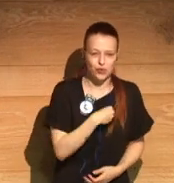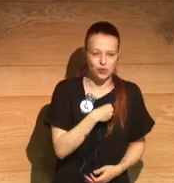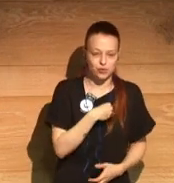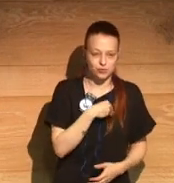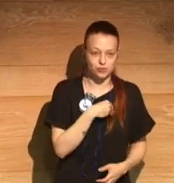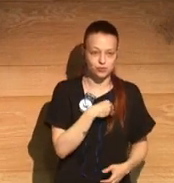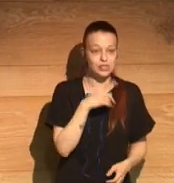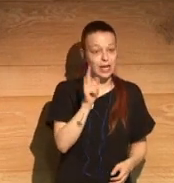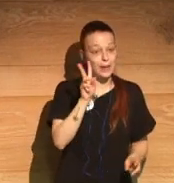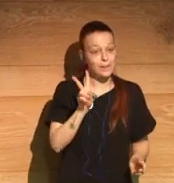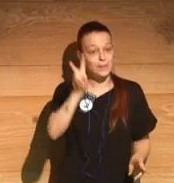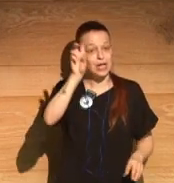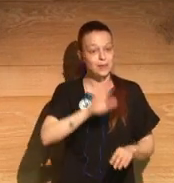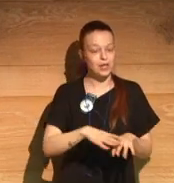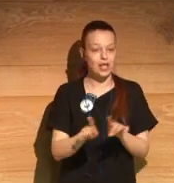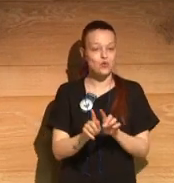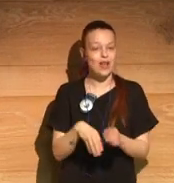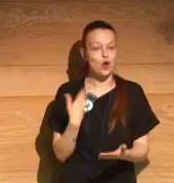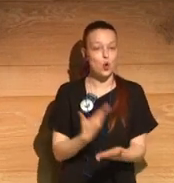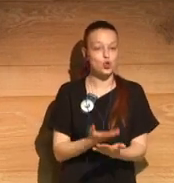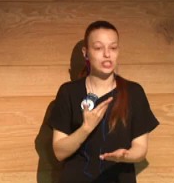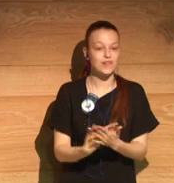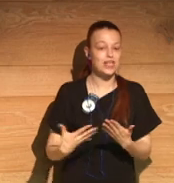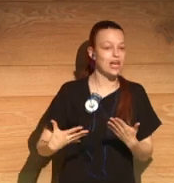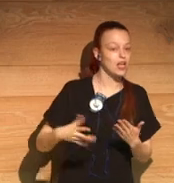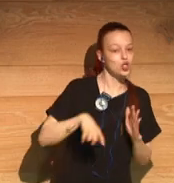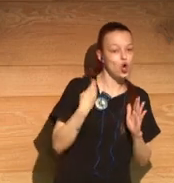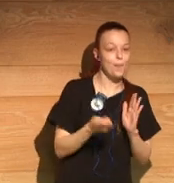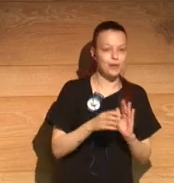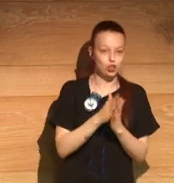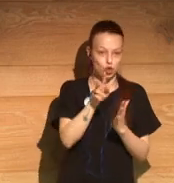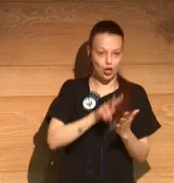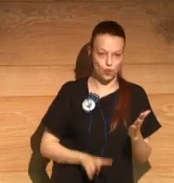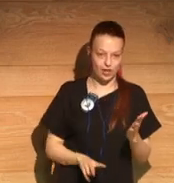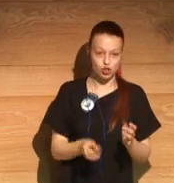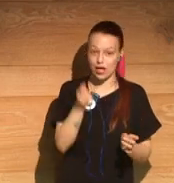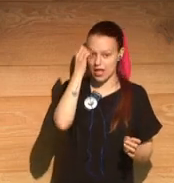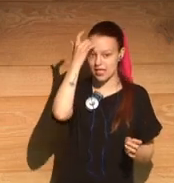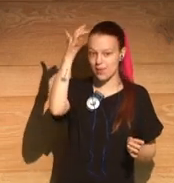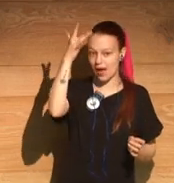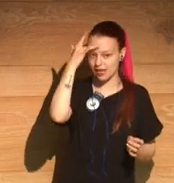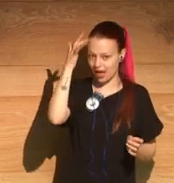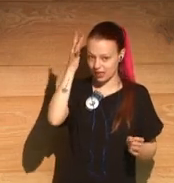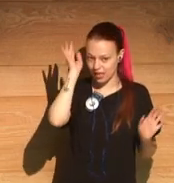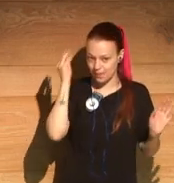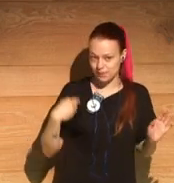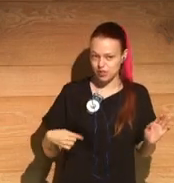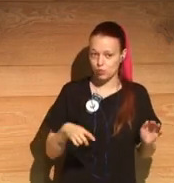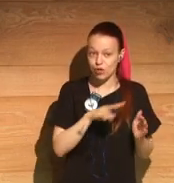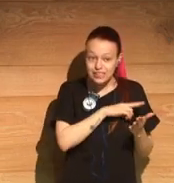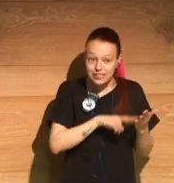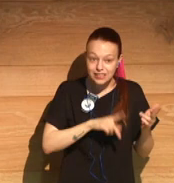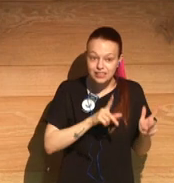which is really sad. And that story is really enough to justify the novel just on its own. It's wonderful.